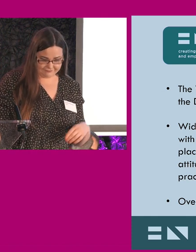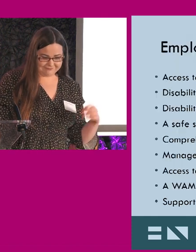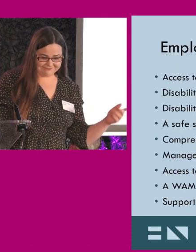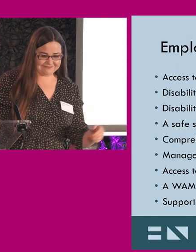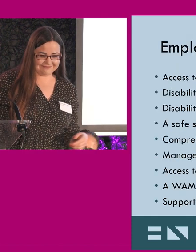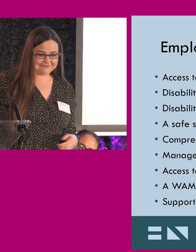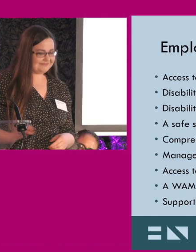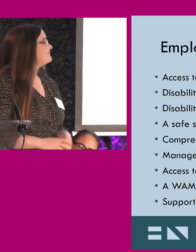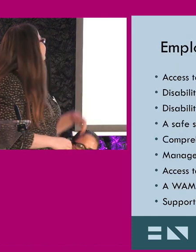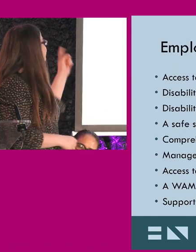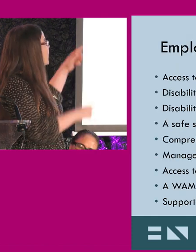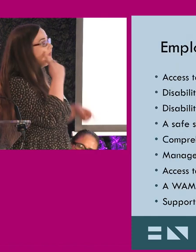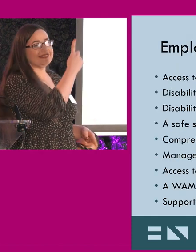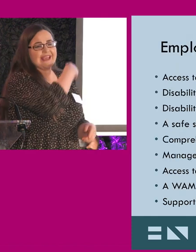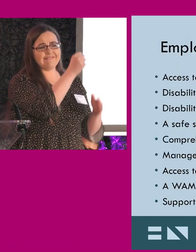Uh,